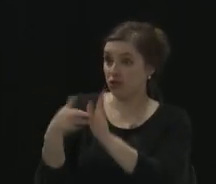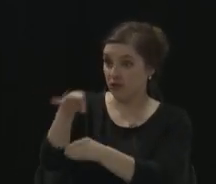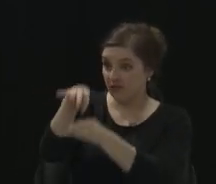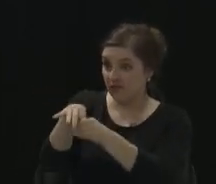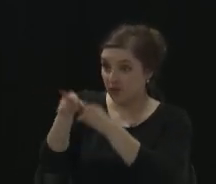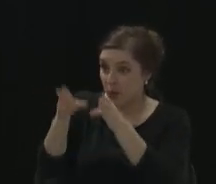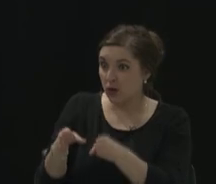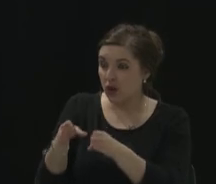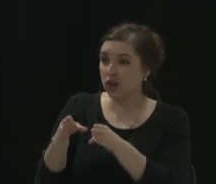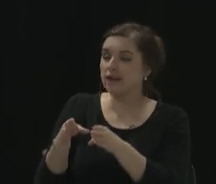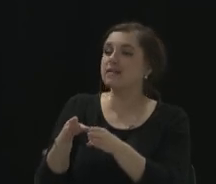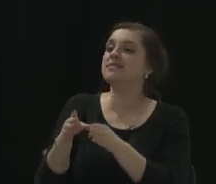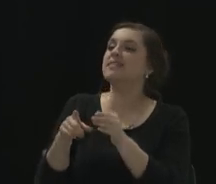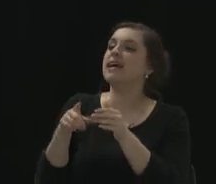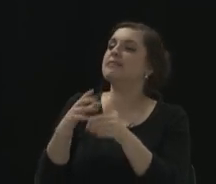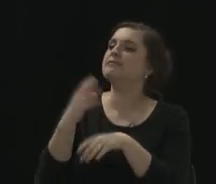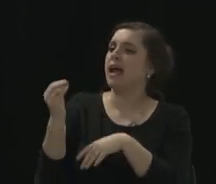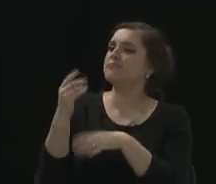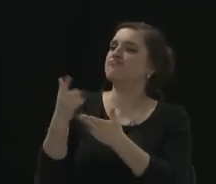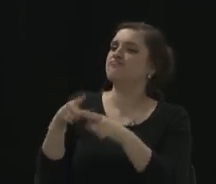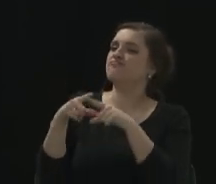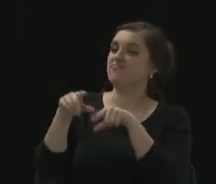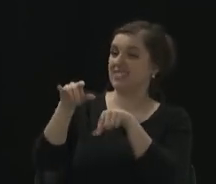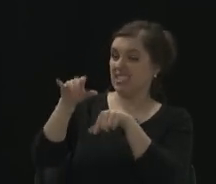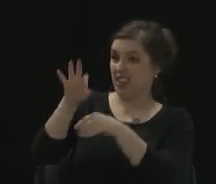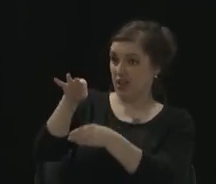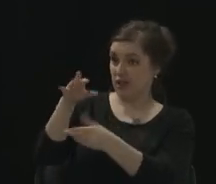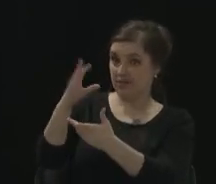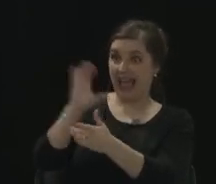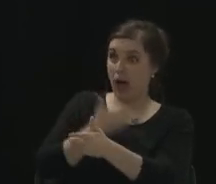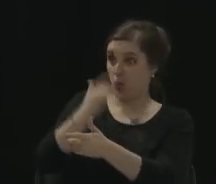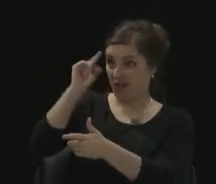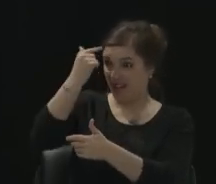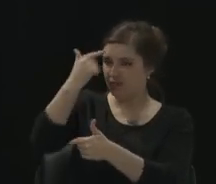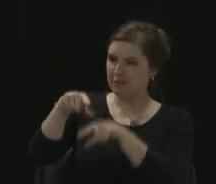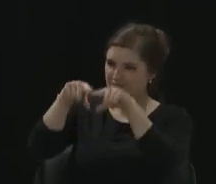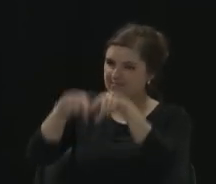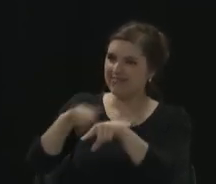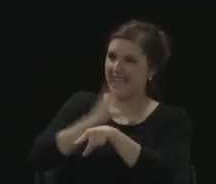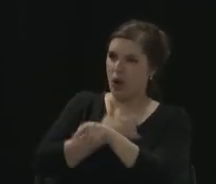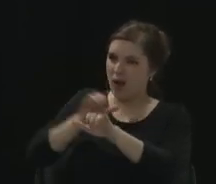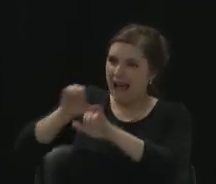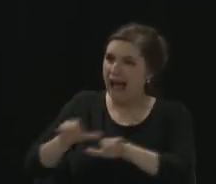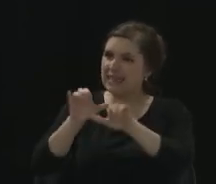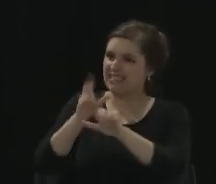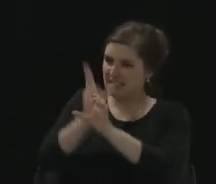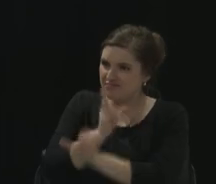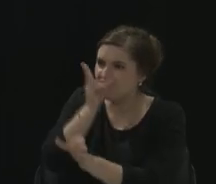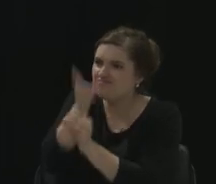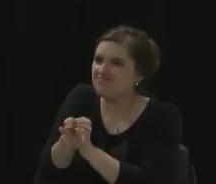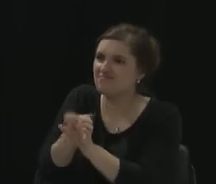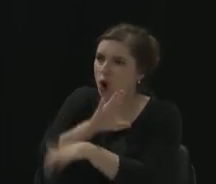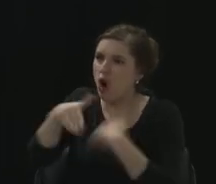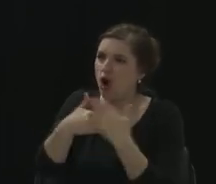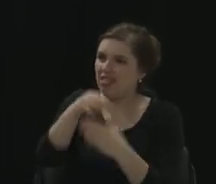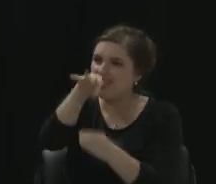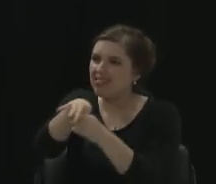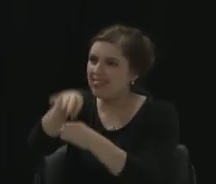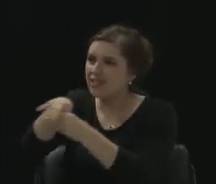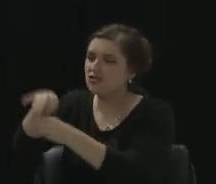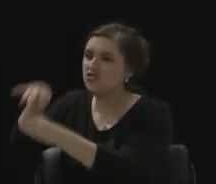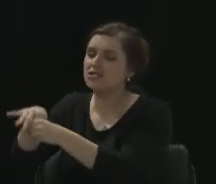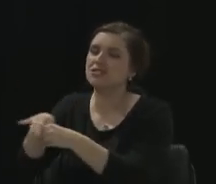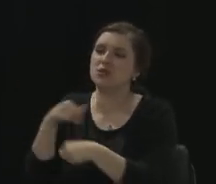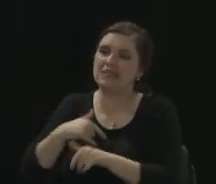relies on our active participation in those elections. So I want to encourage everyone to not be passive, but instead to be